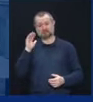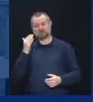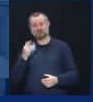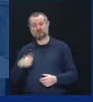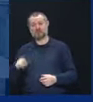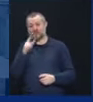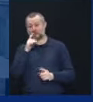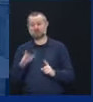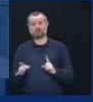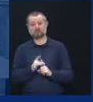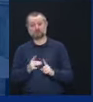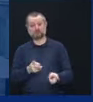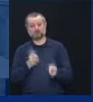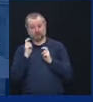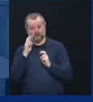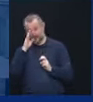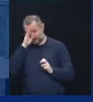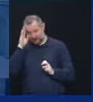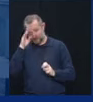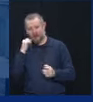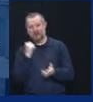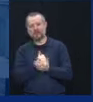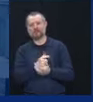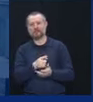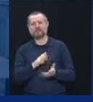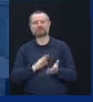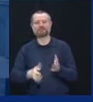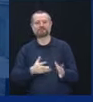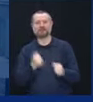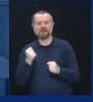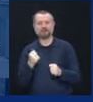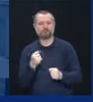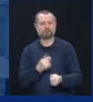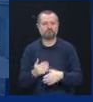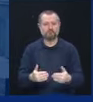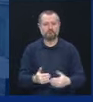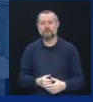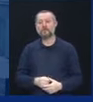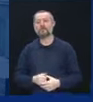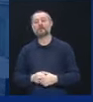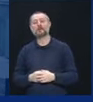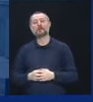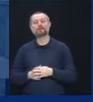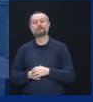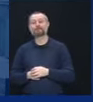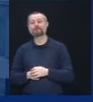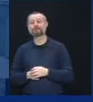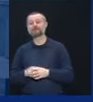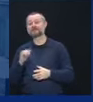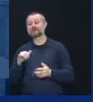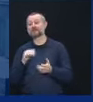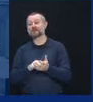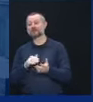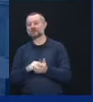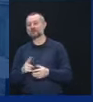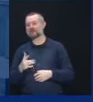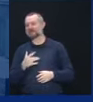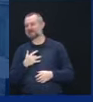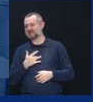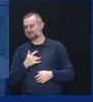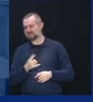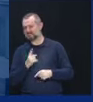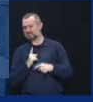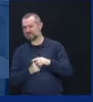visits within 28 days. So the doctors think there's promise in this,